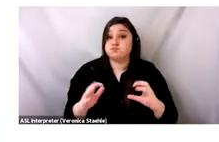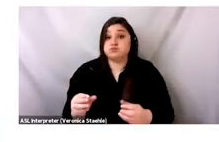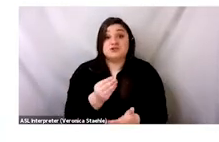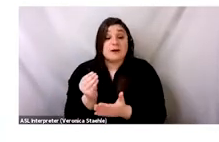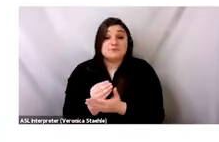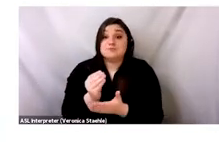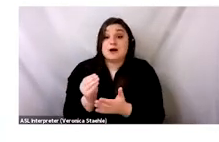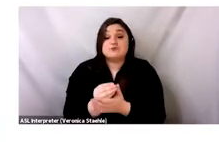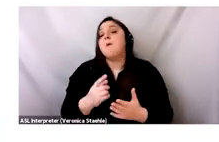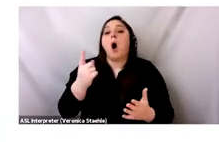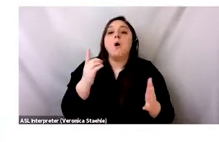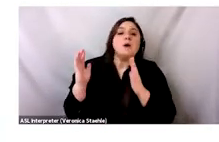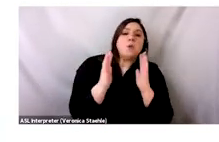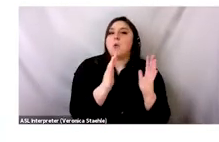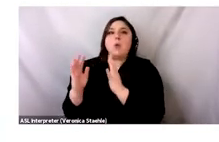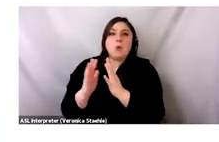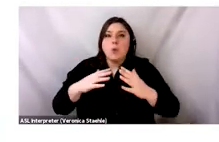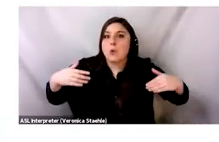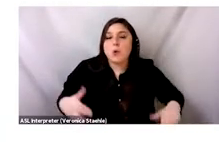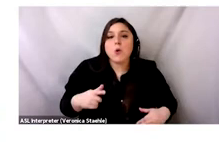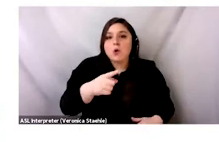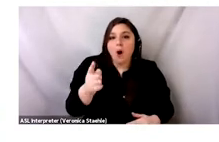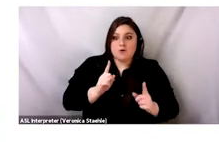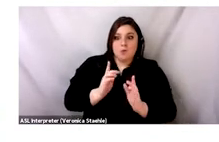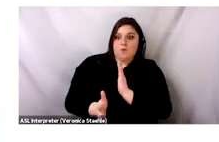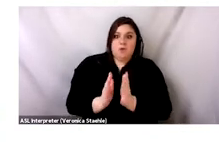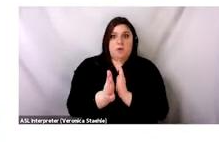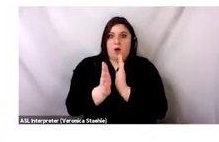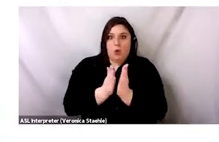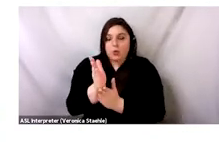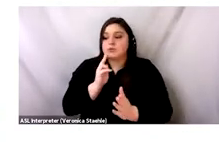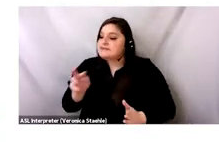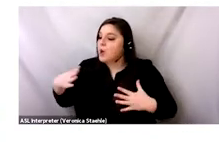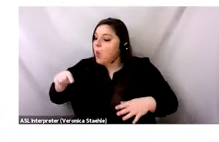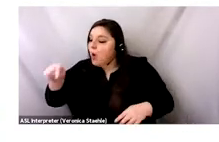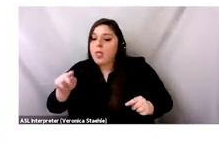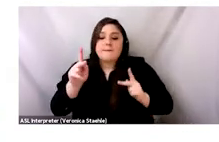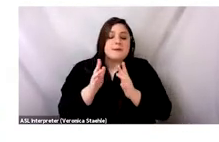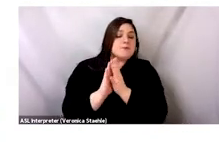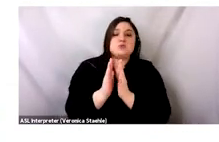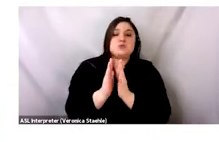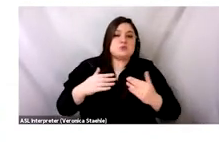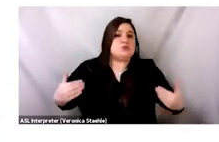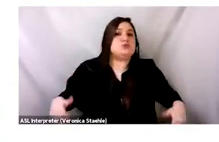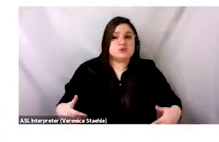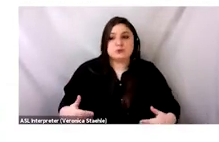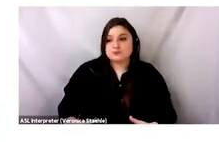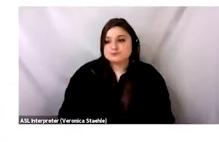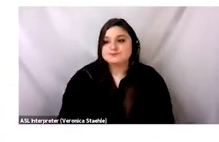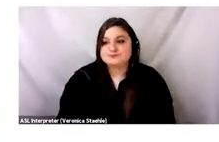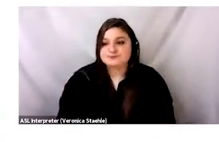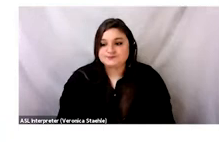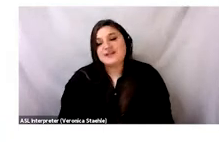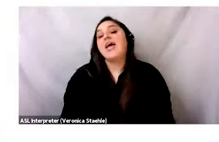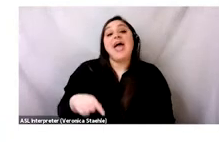six days a week. It's very densely populated. You're almost never not touching a person or a pile of clothing. And